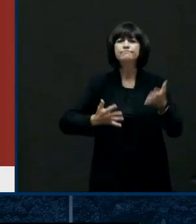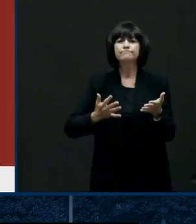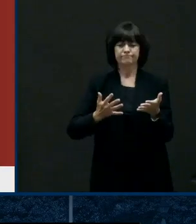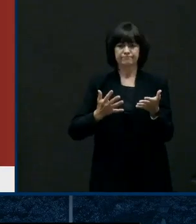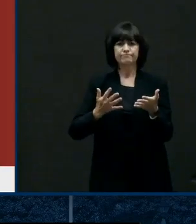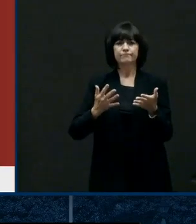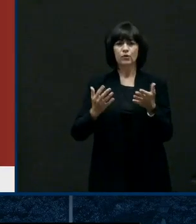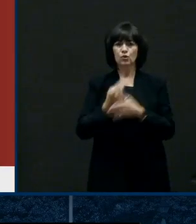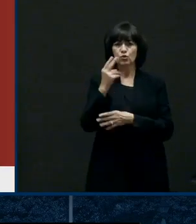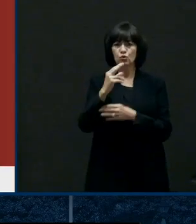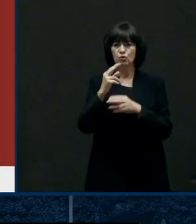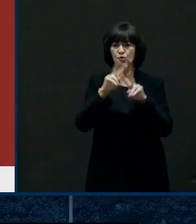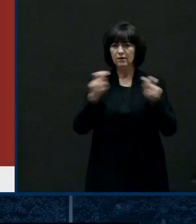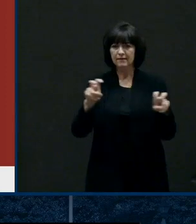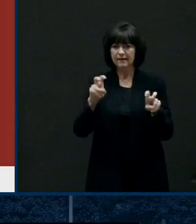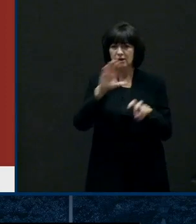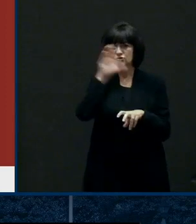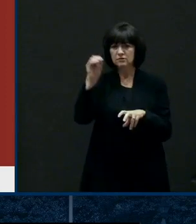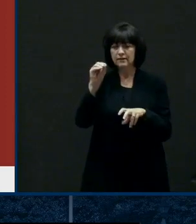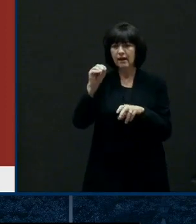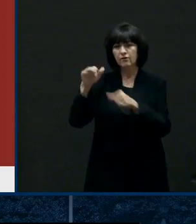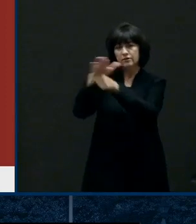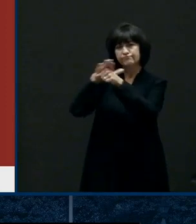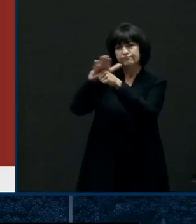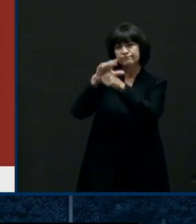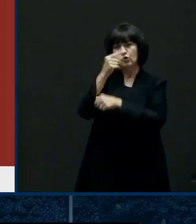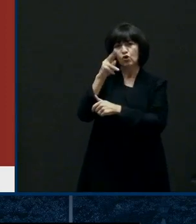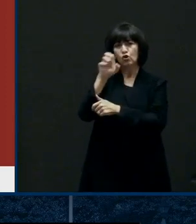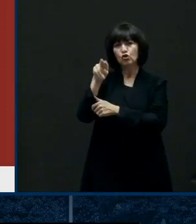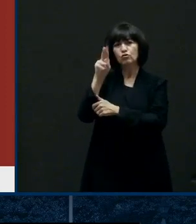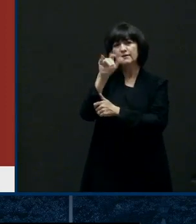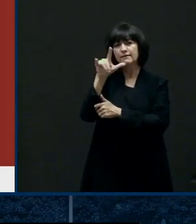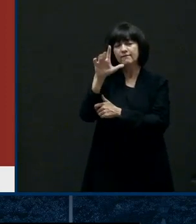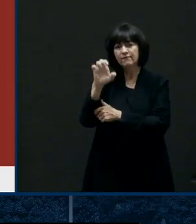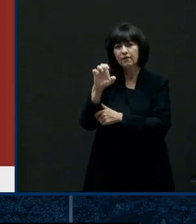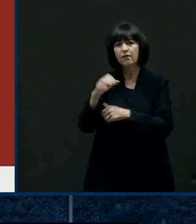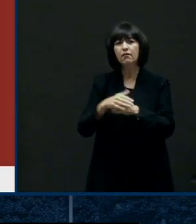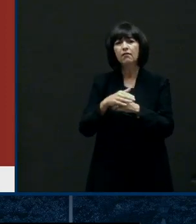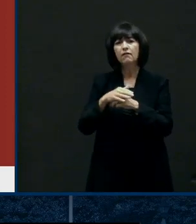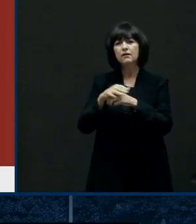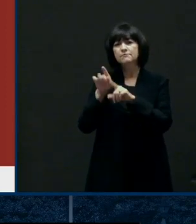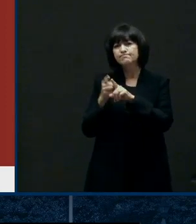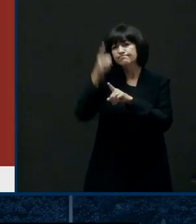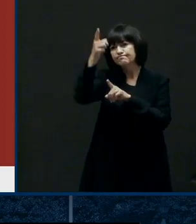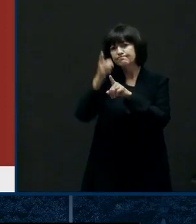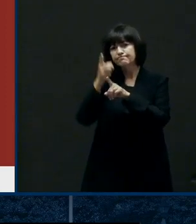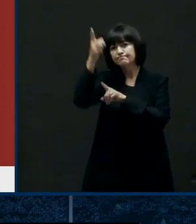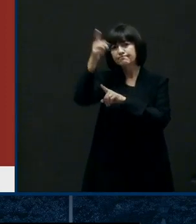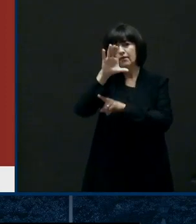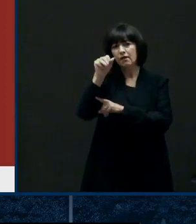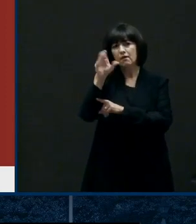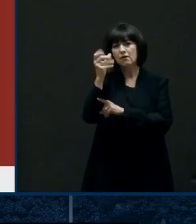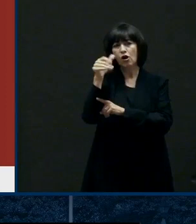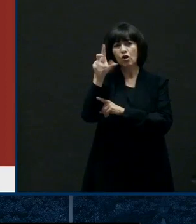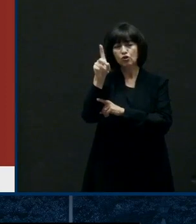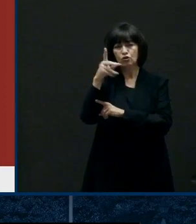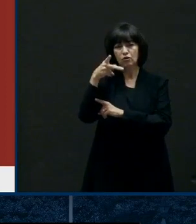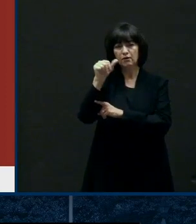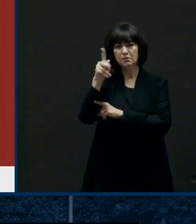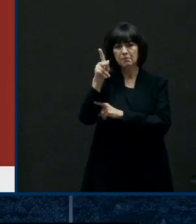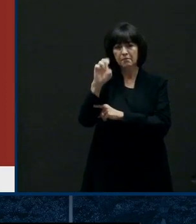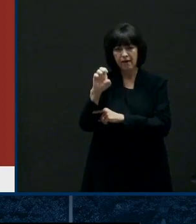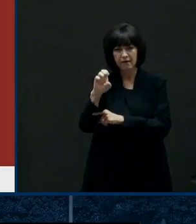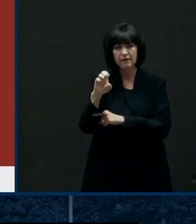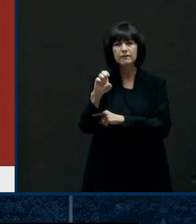from Greenville around towards the Concord Pike area and even east to the Delaware River. So I believe we had